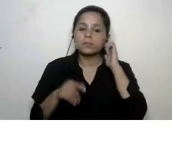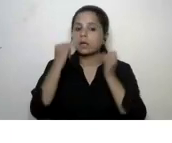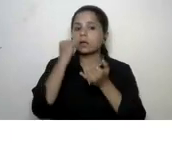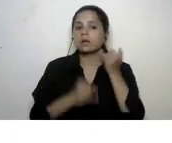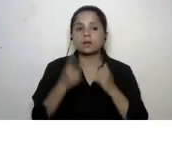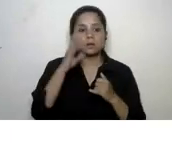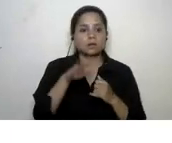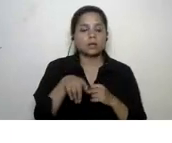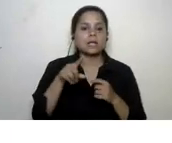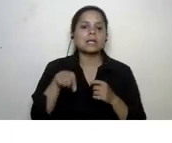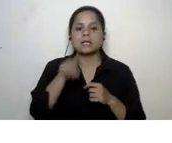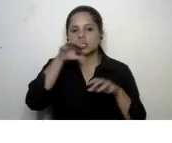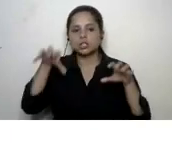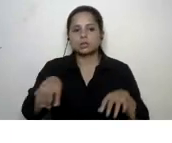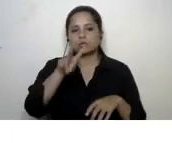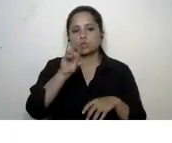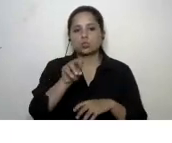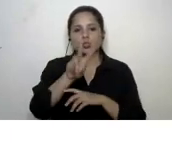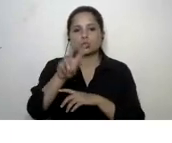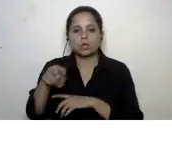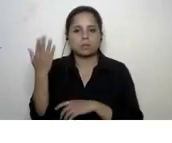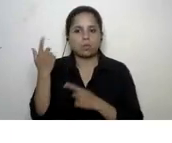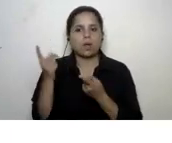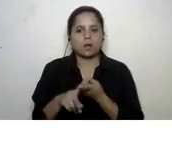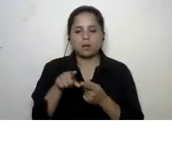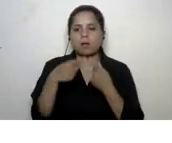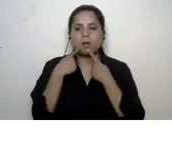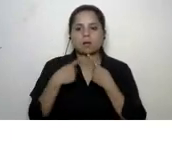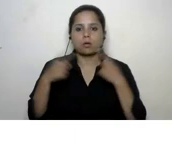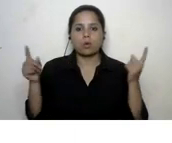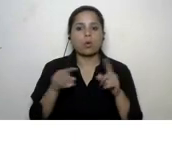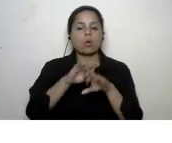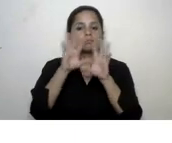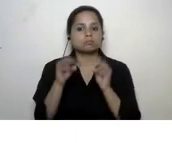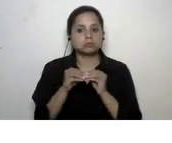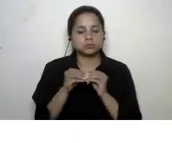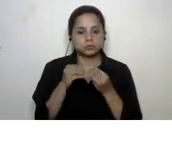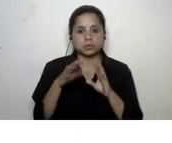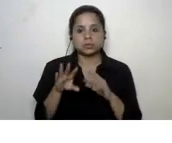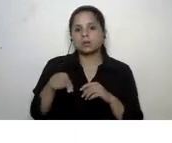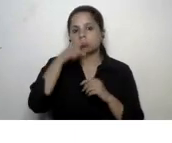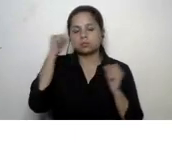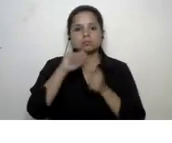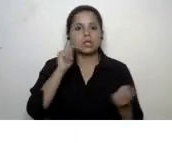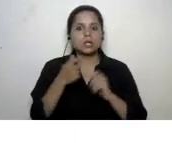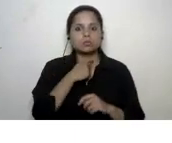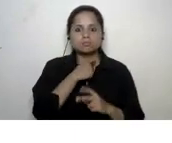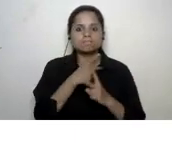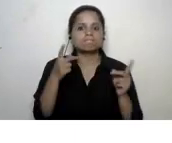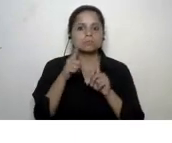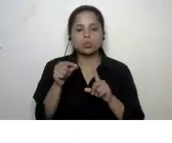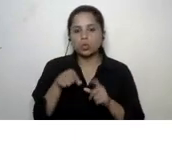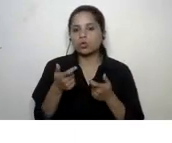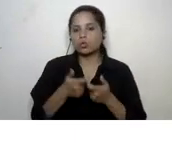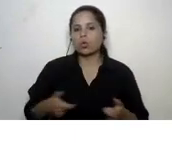was held in egypt in 2022 and they uh announce a whole lot of uh climate resolutions within these conference